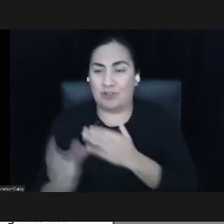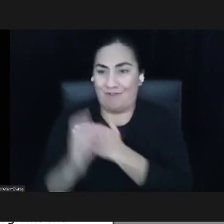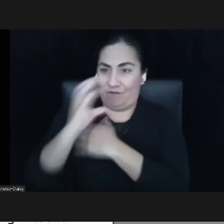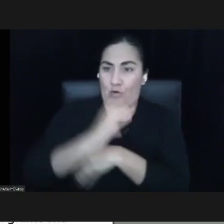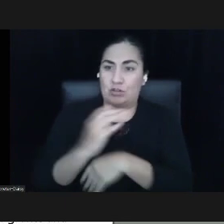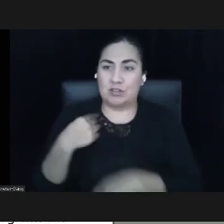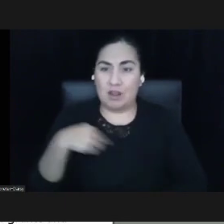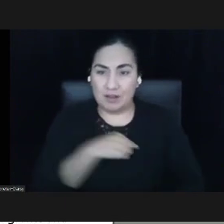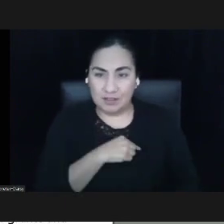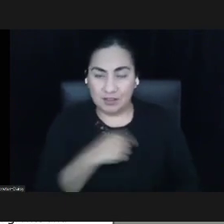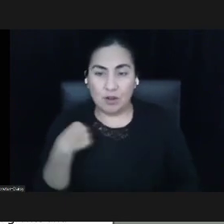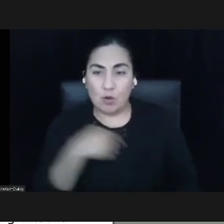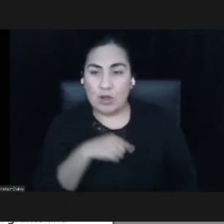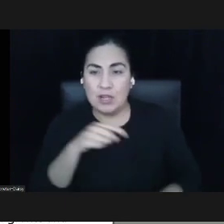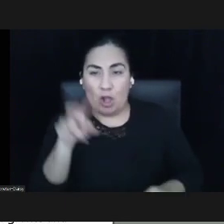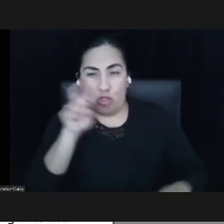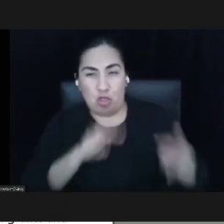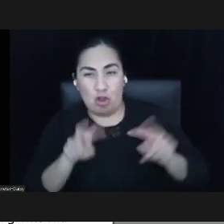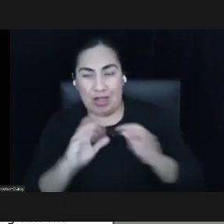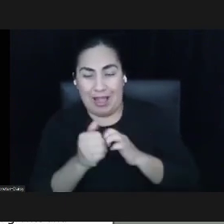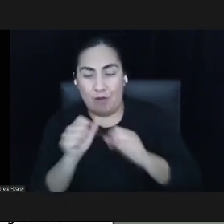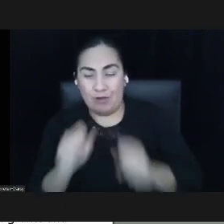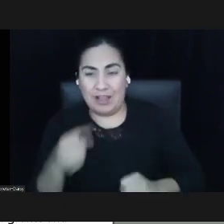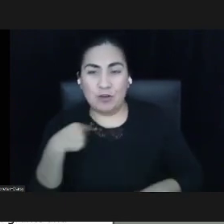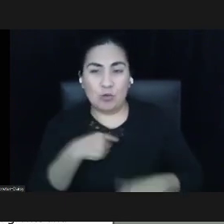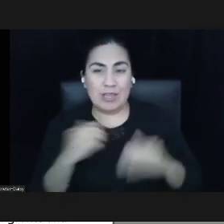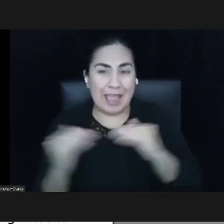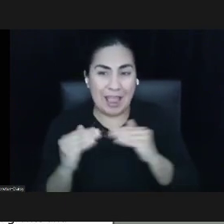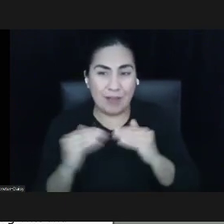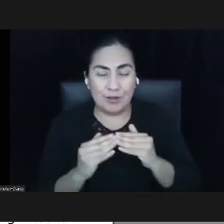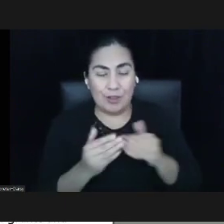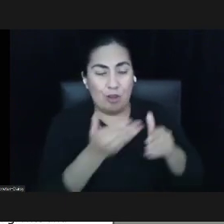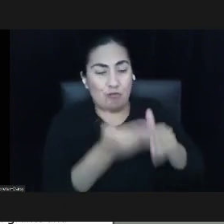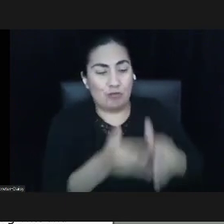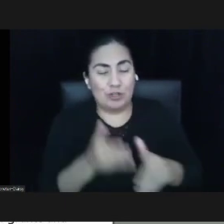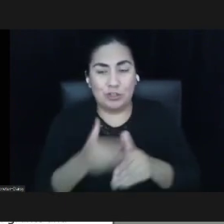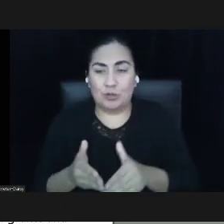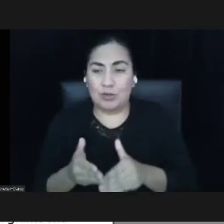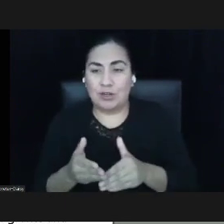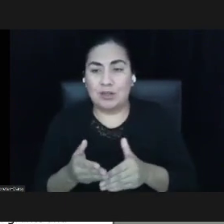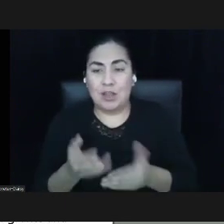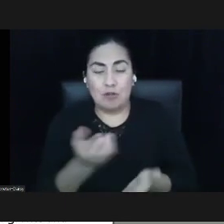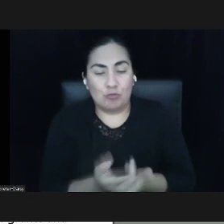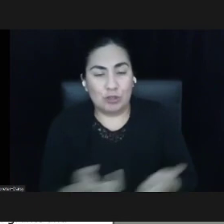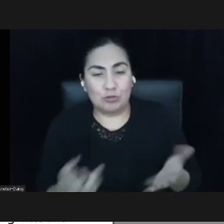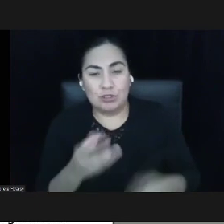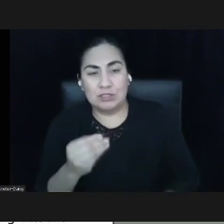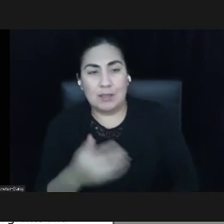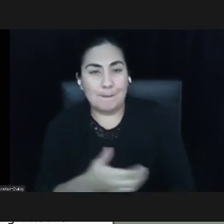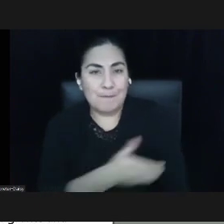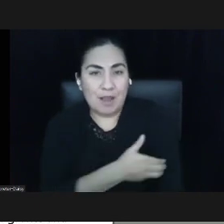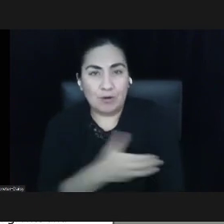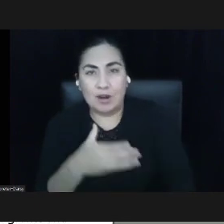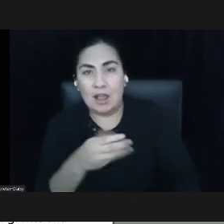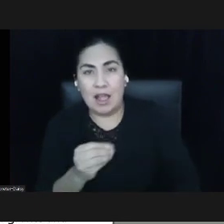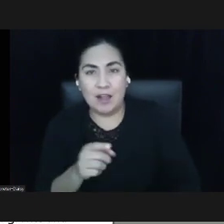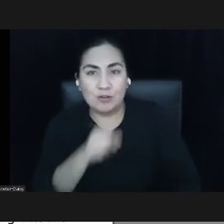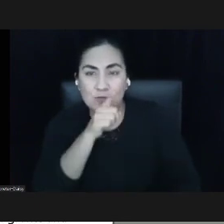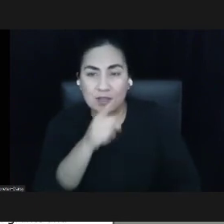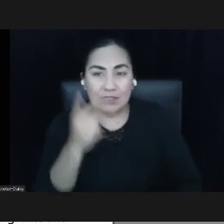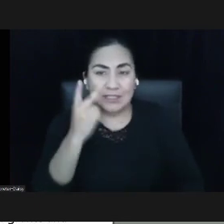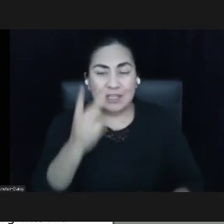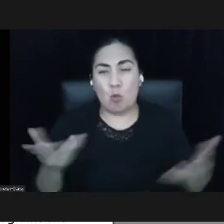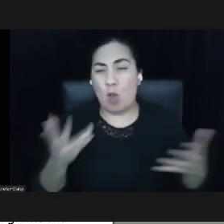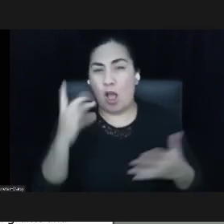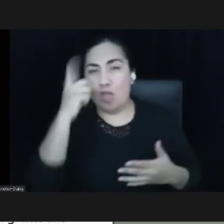look at how we can equitably redistribute resources and power and really think about what does redistribution look